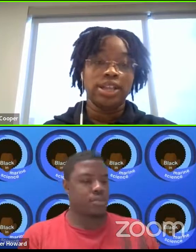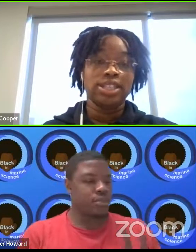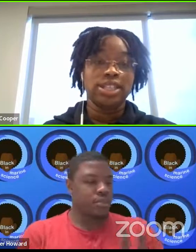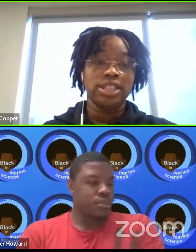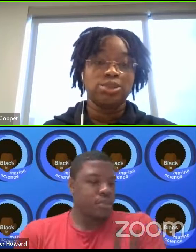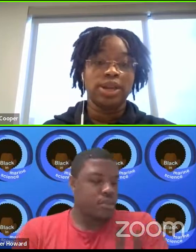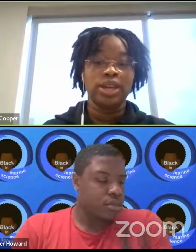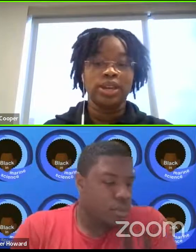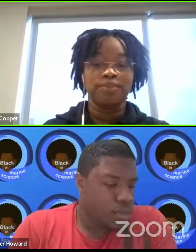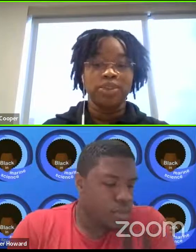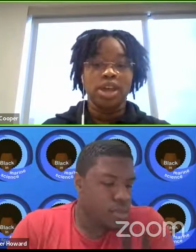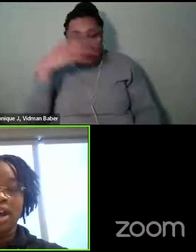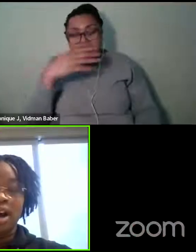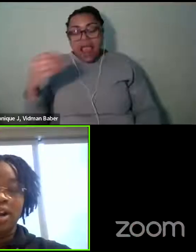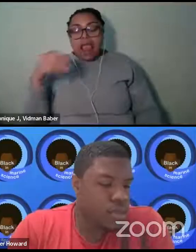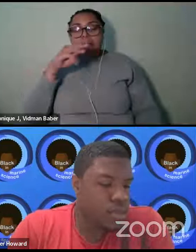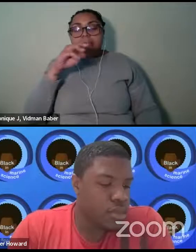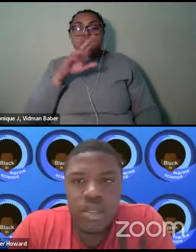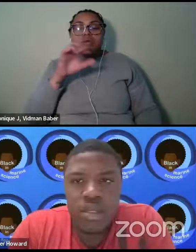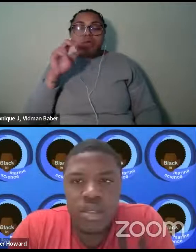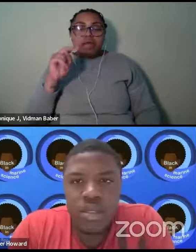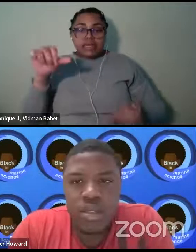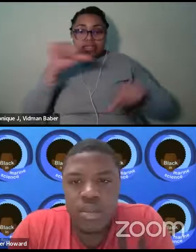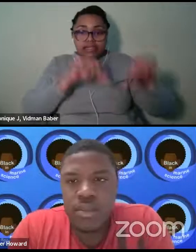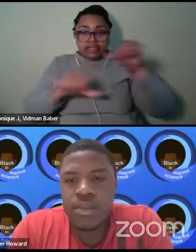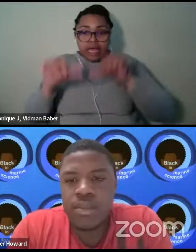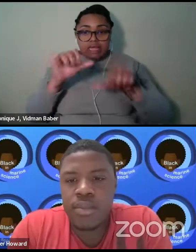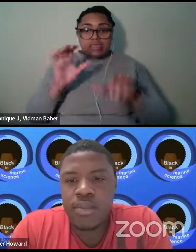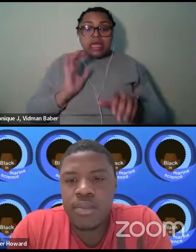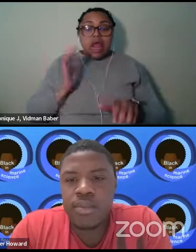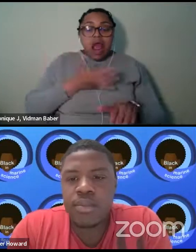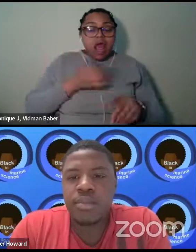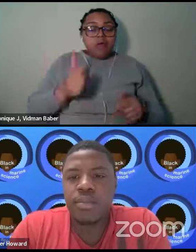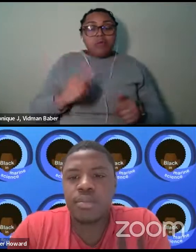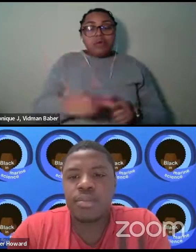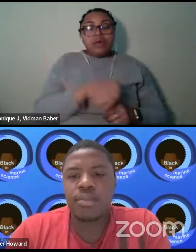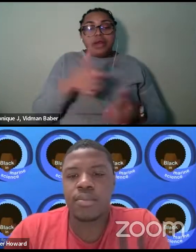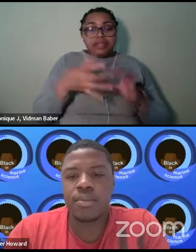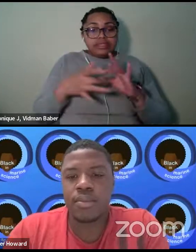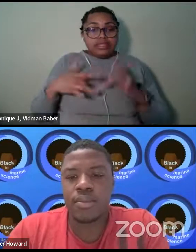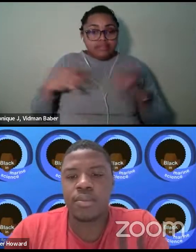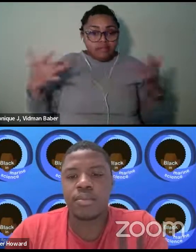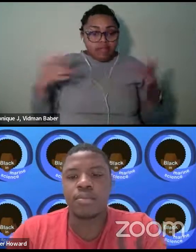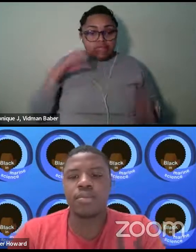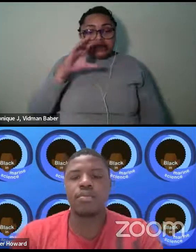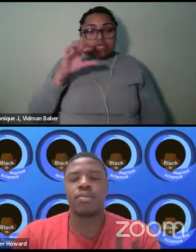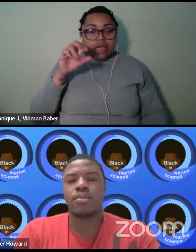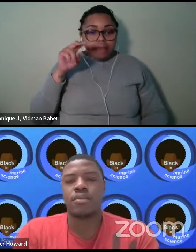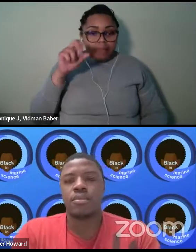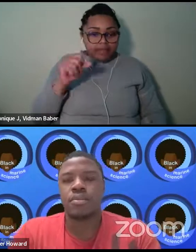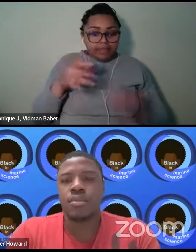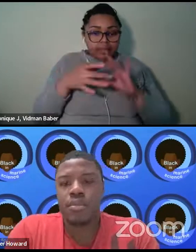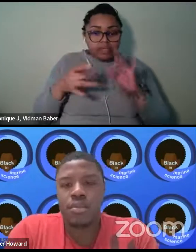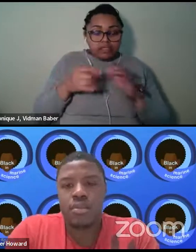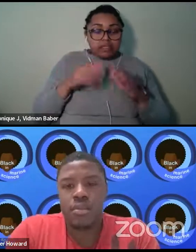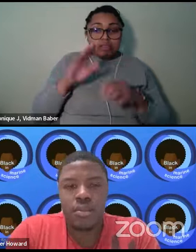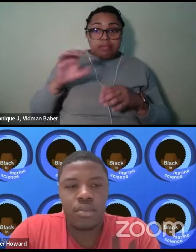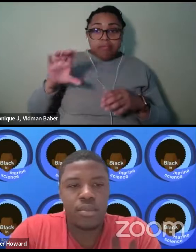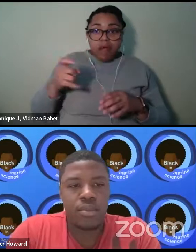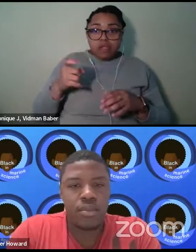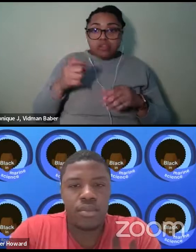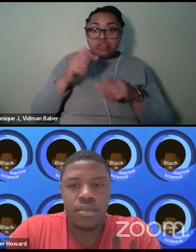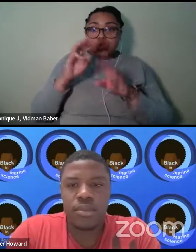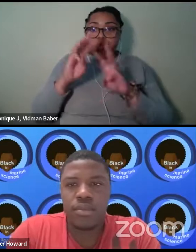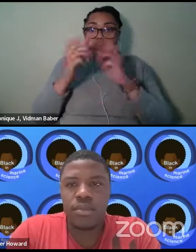events this week. Our next event will be Compass BIMS Week Message Box Workshop, Tuesday, November 30th,